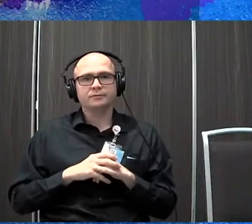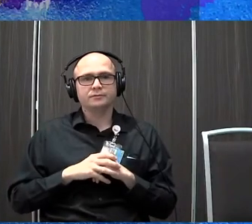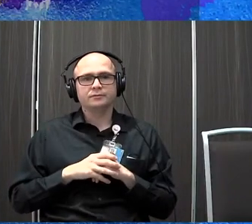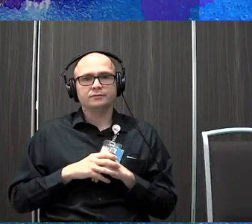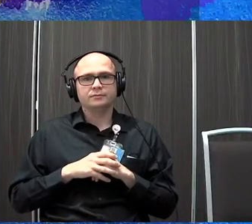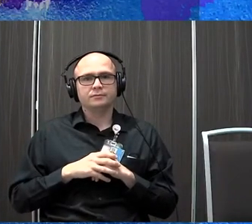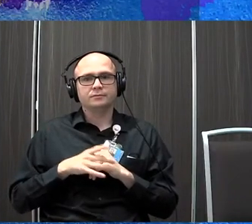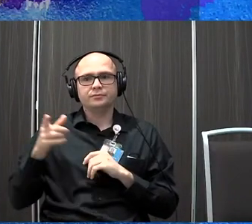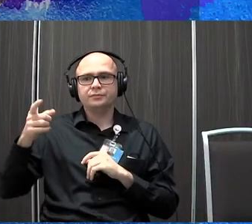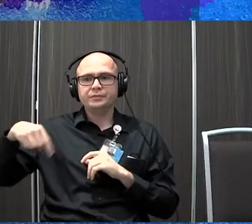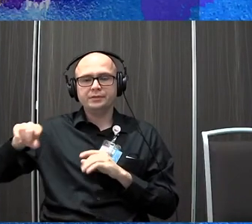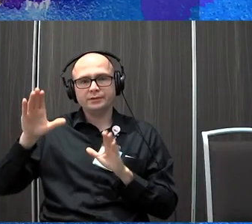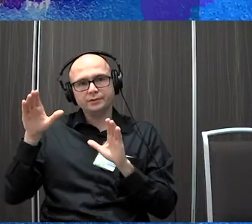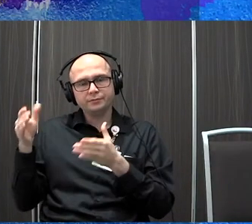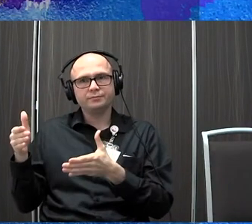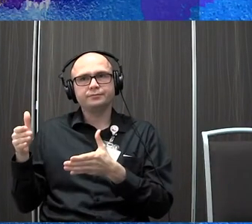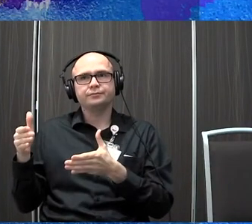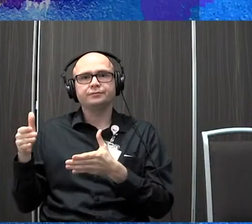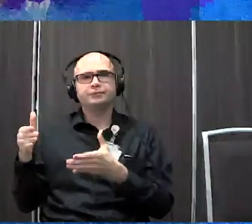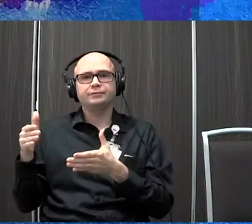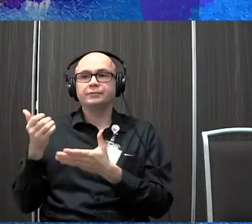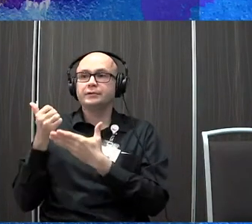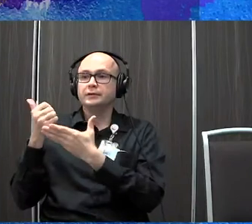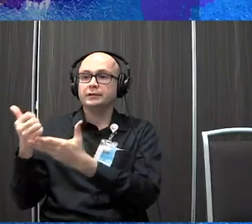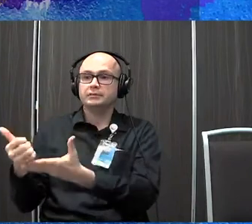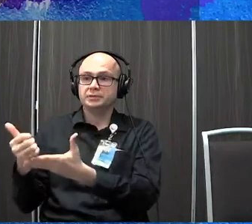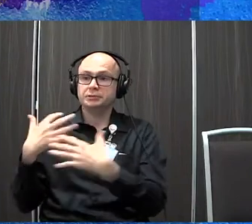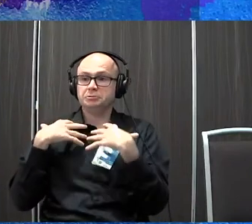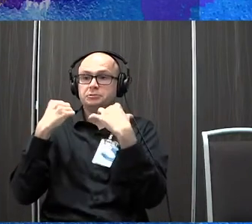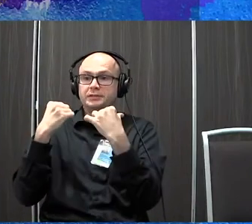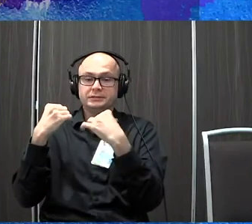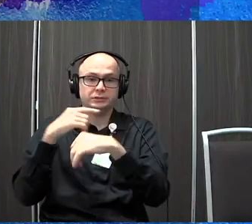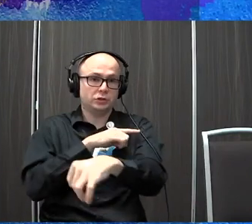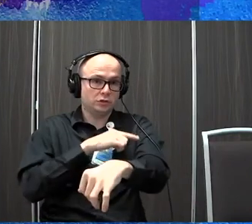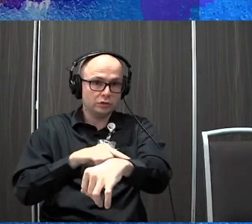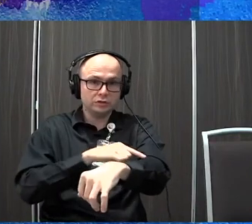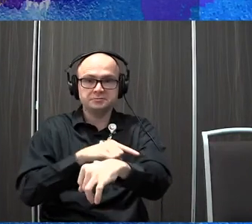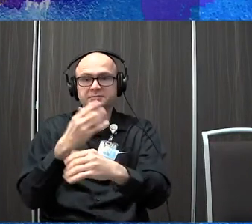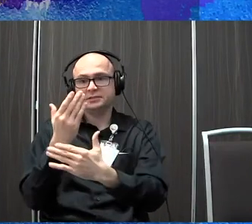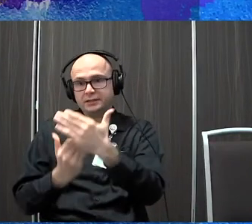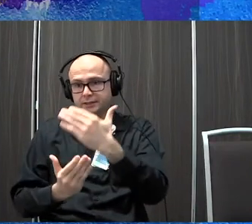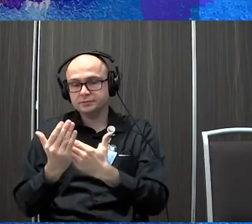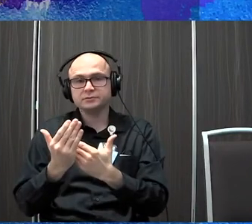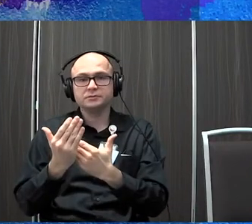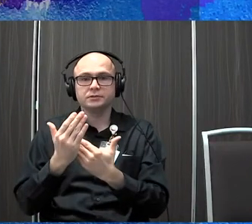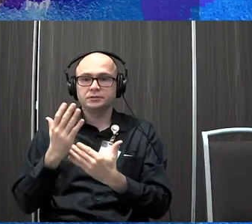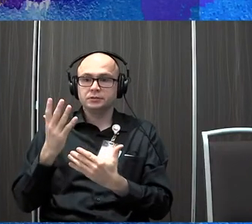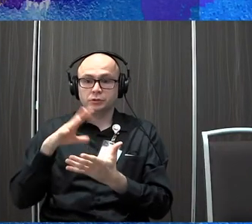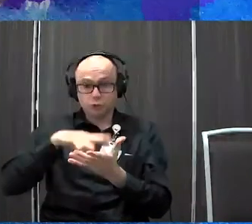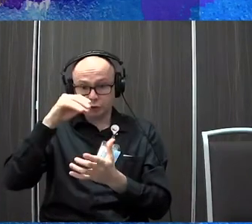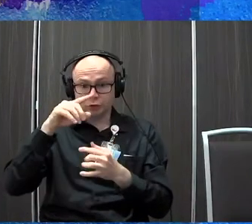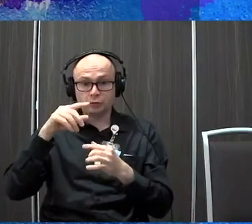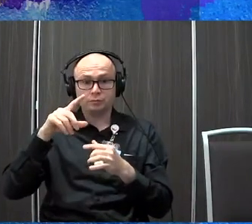we, they worked on, um, like helping him, um, strengthen his arms and his hands, um, to learn to put those out when he